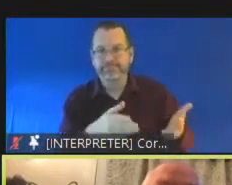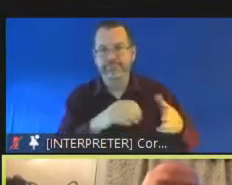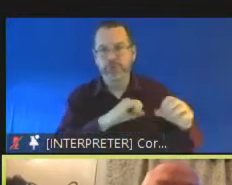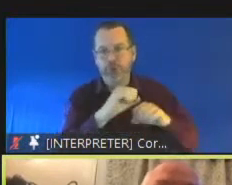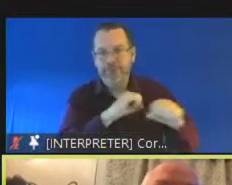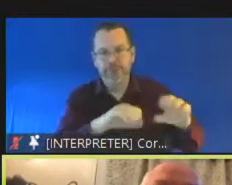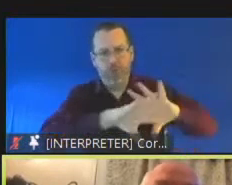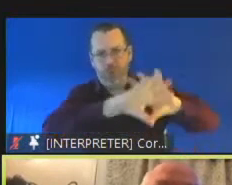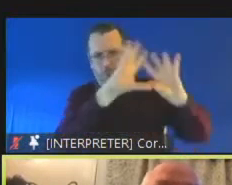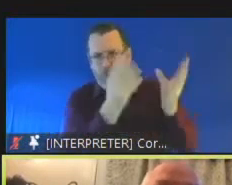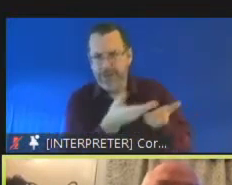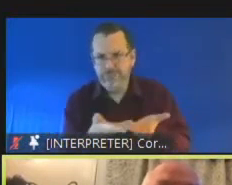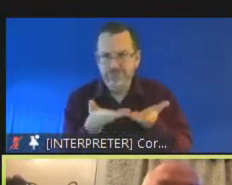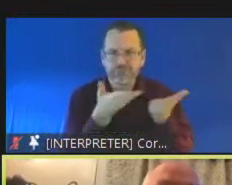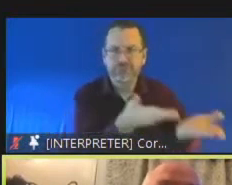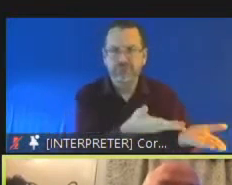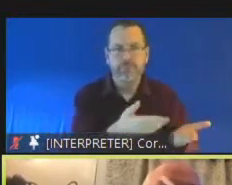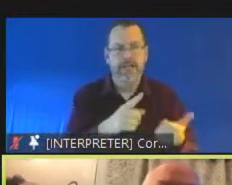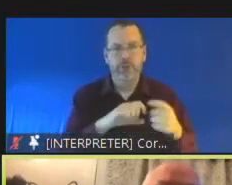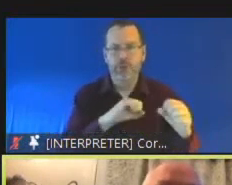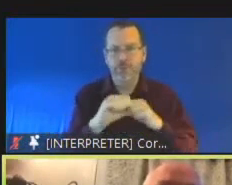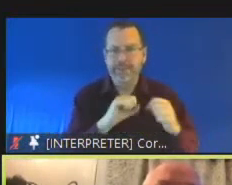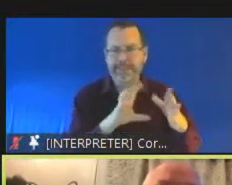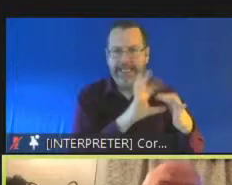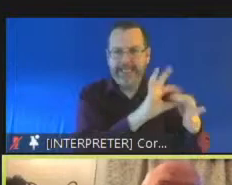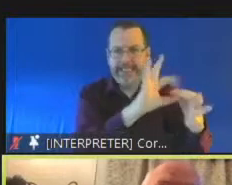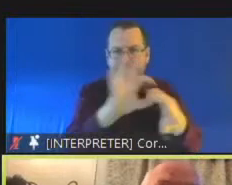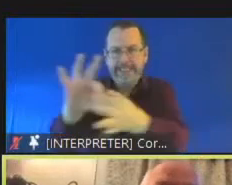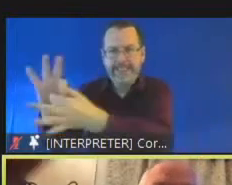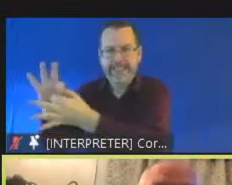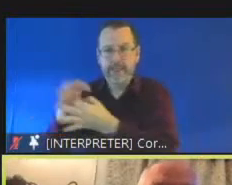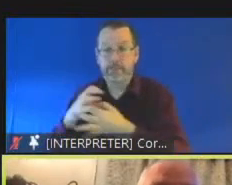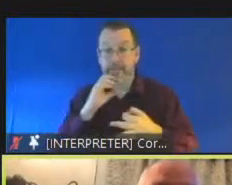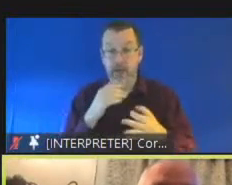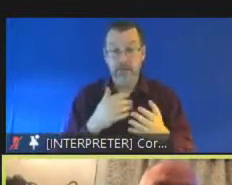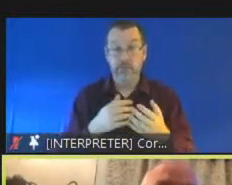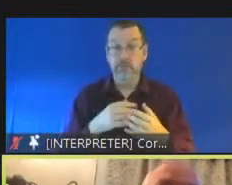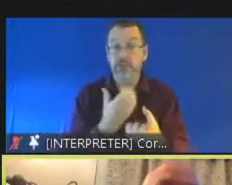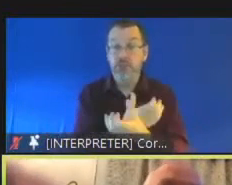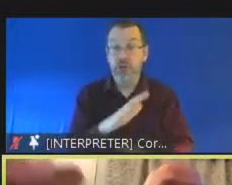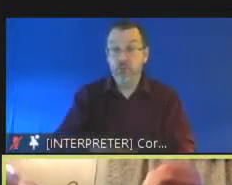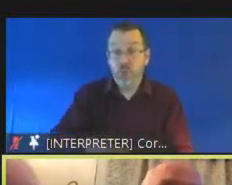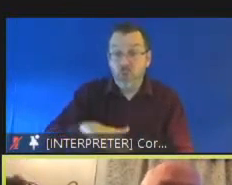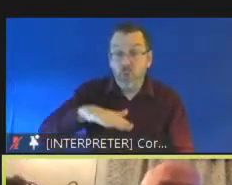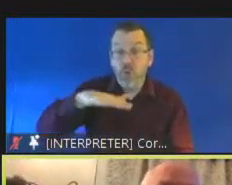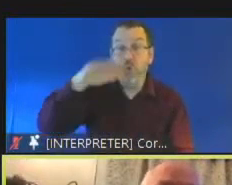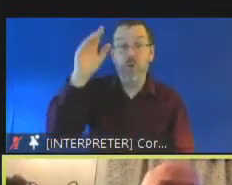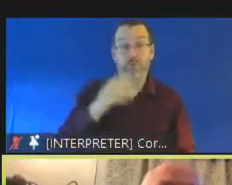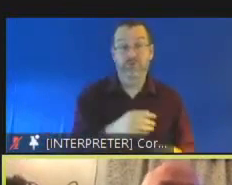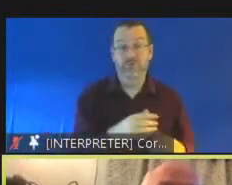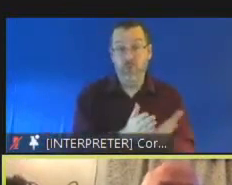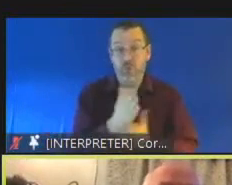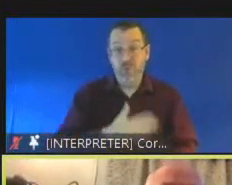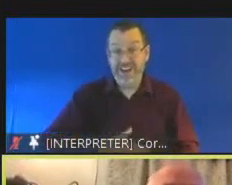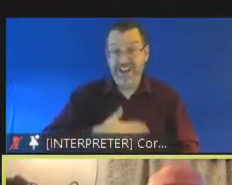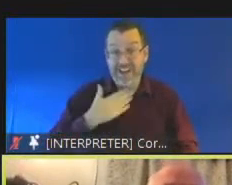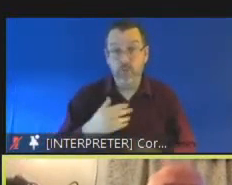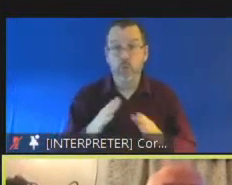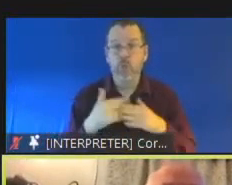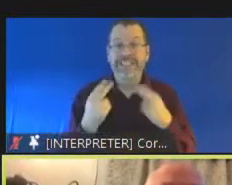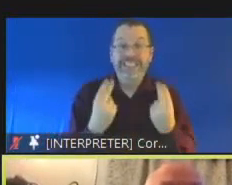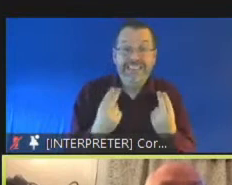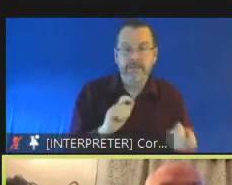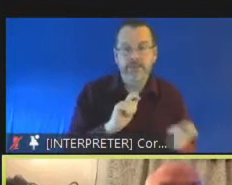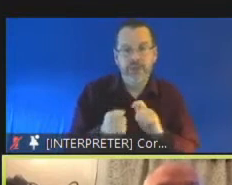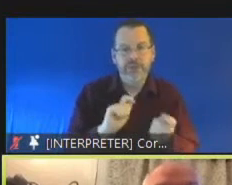structures to respond to that continuum of needs over the family life cycle over the child's life that I mentioned